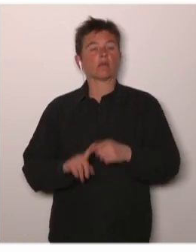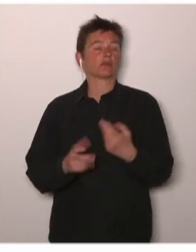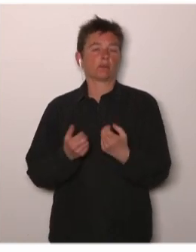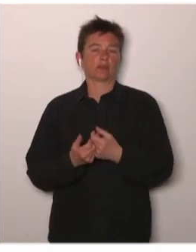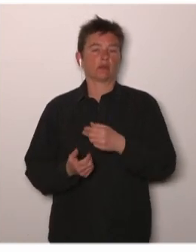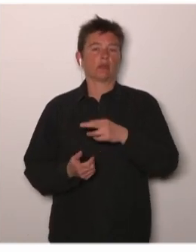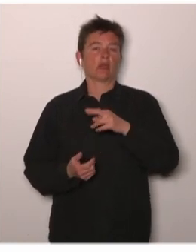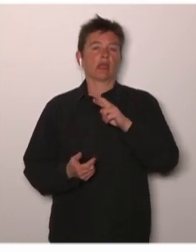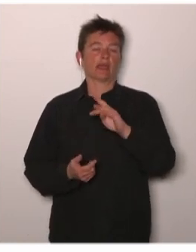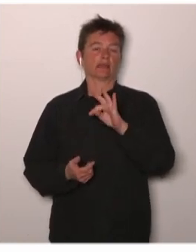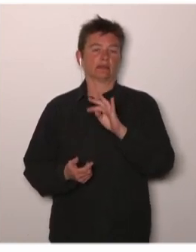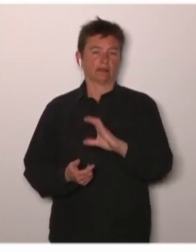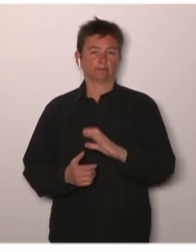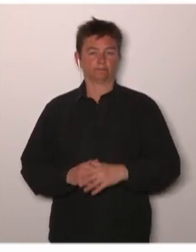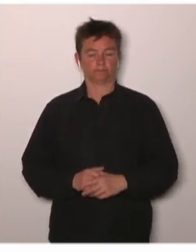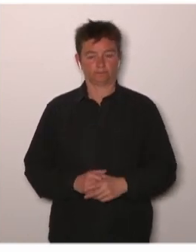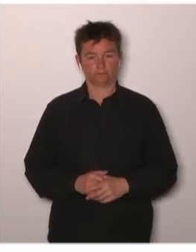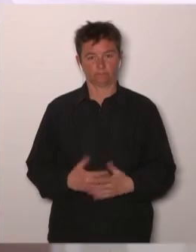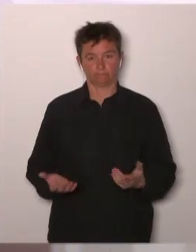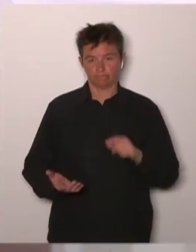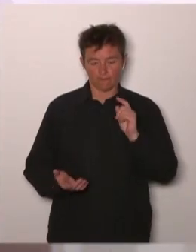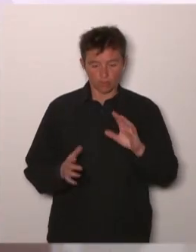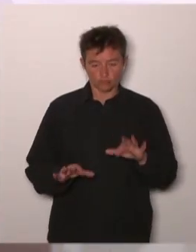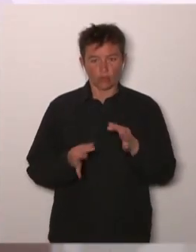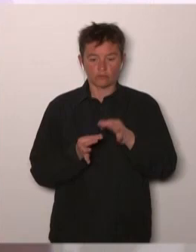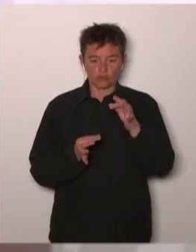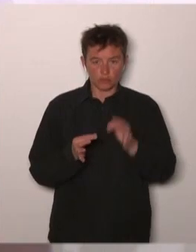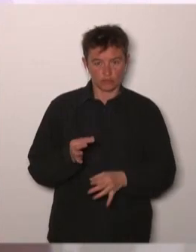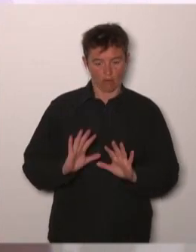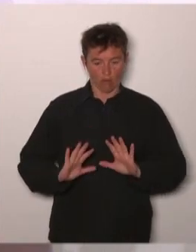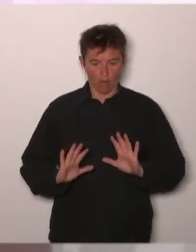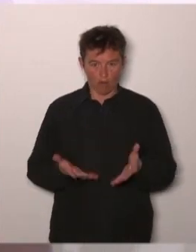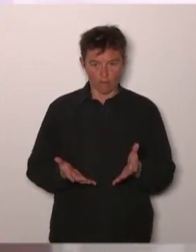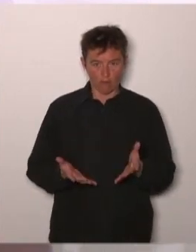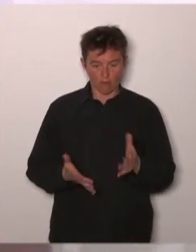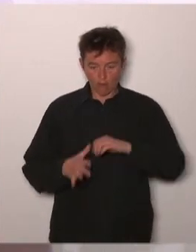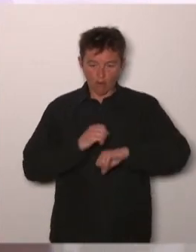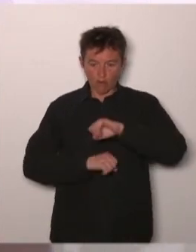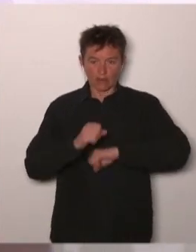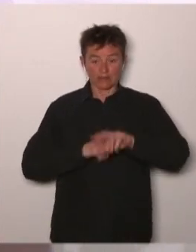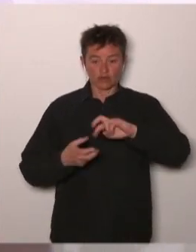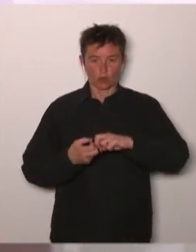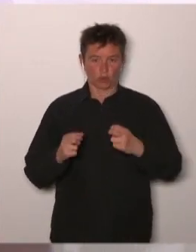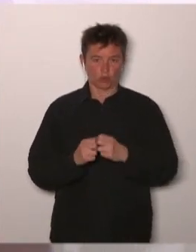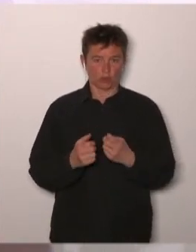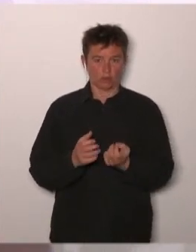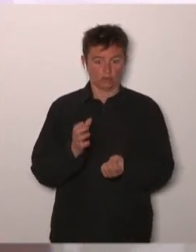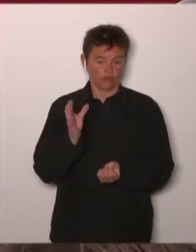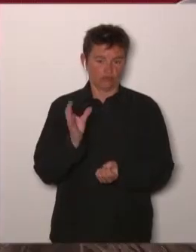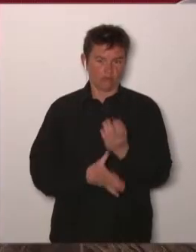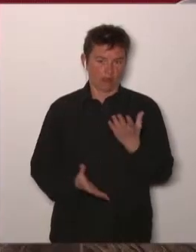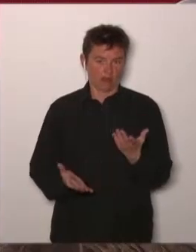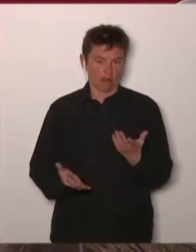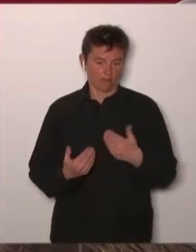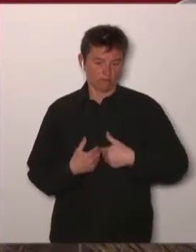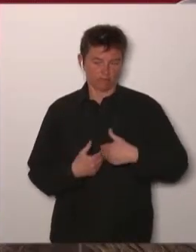should find solution how we can restructure all that fully to have the capacity to have